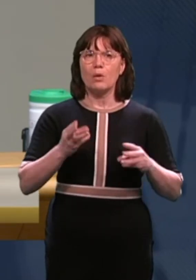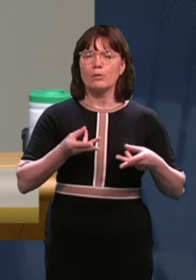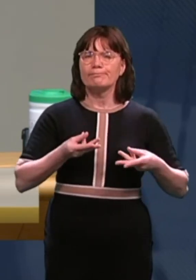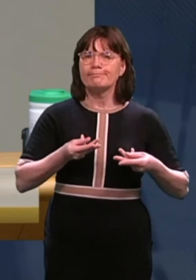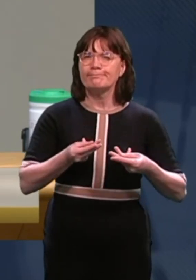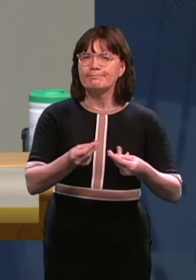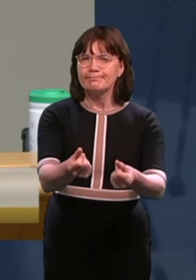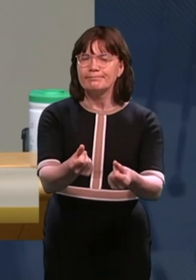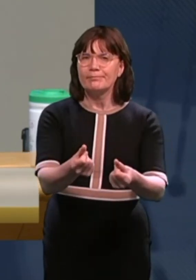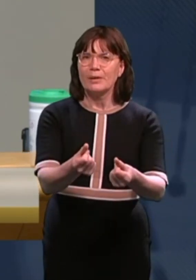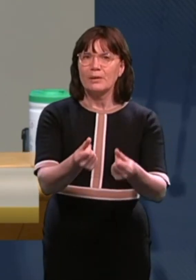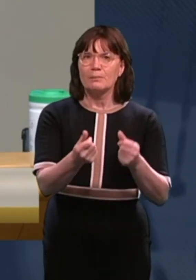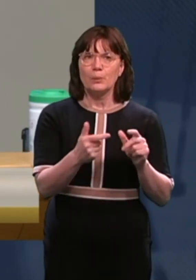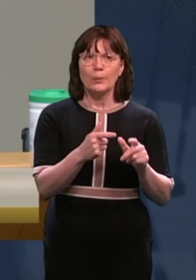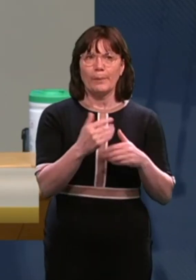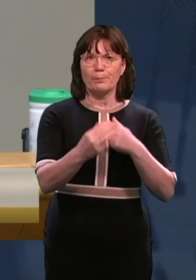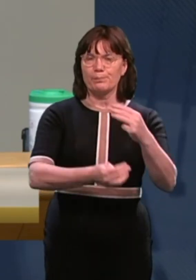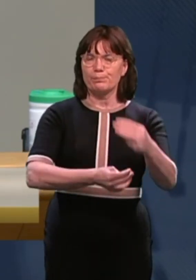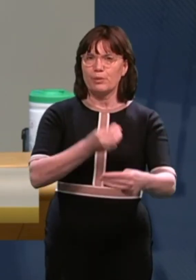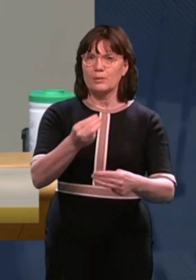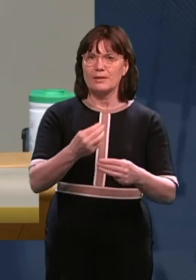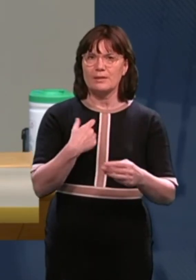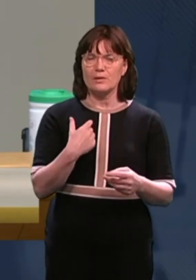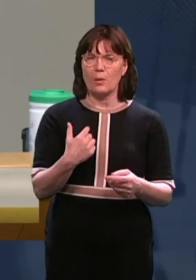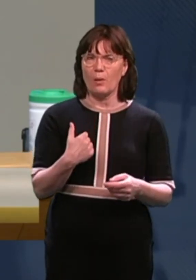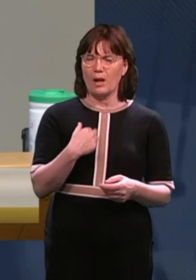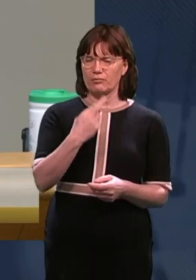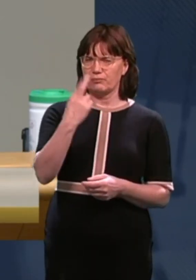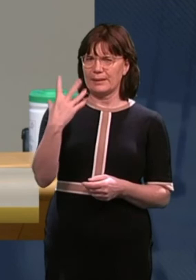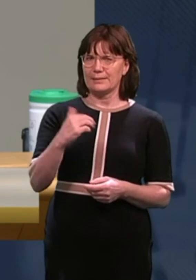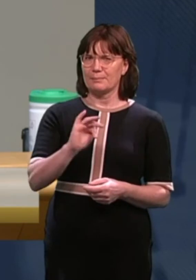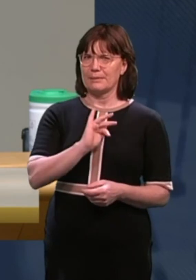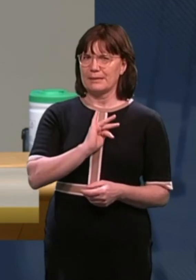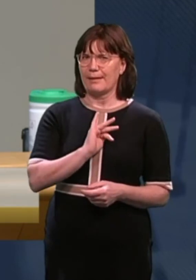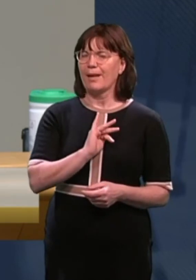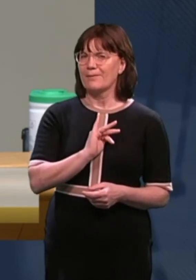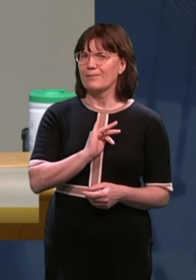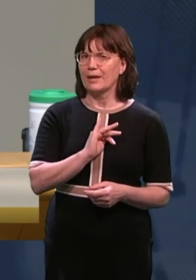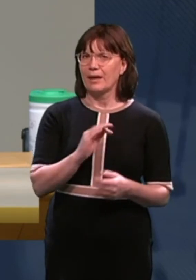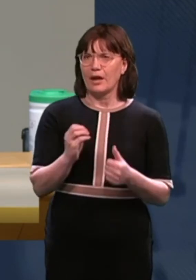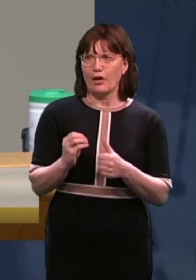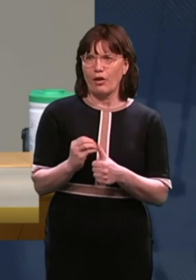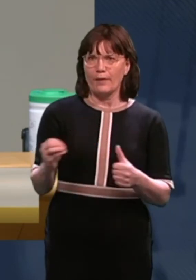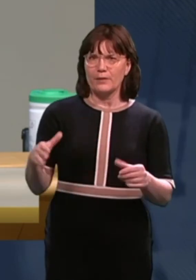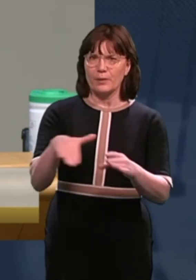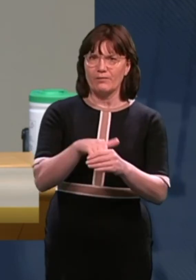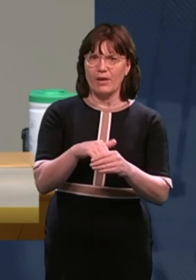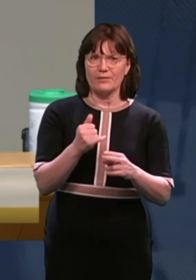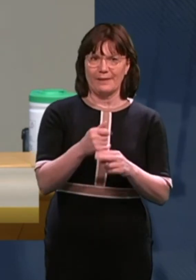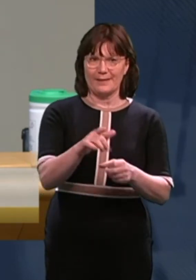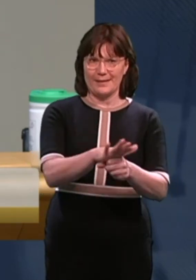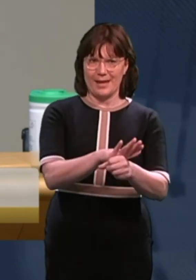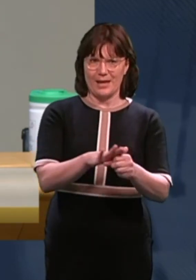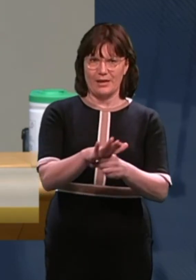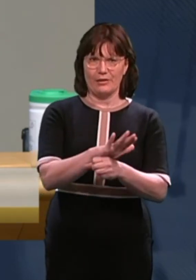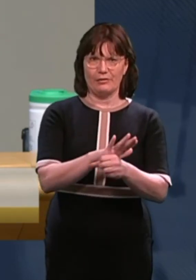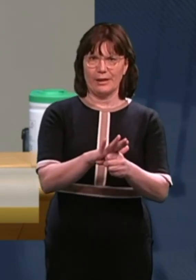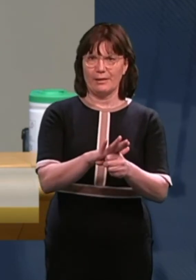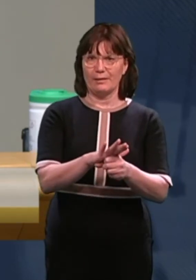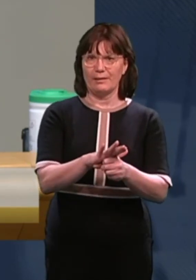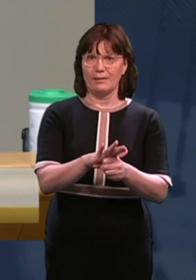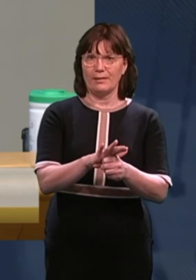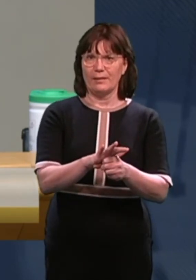I mean, it very much struck me and, you know, and others involved in this area is that there hadn't been,